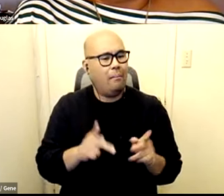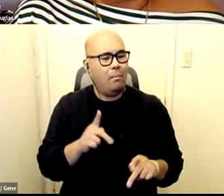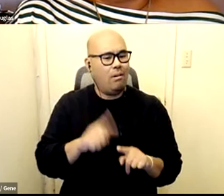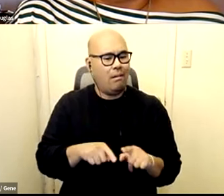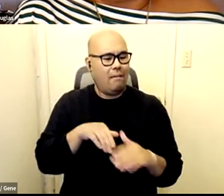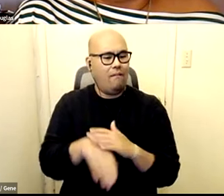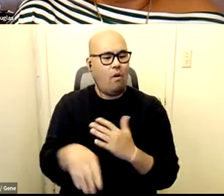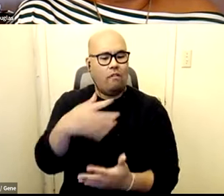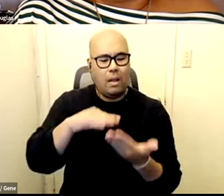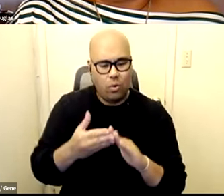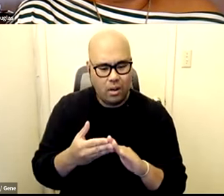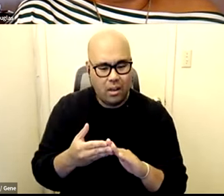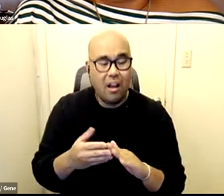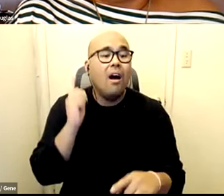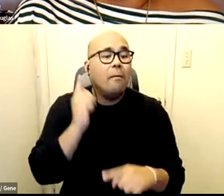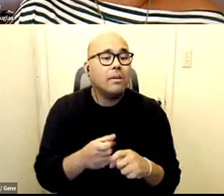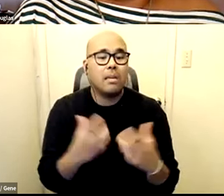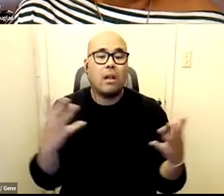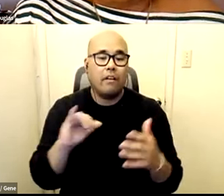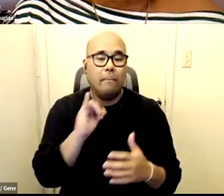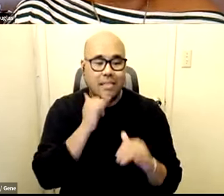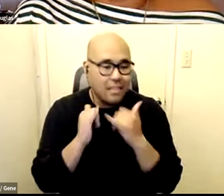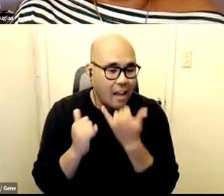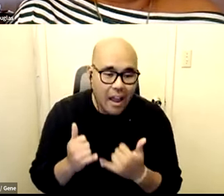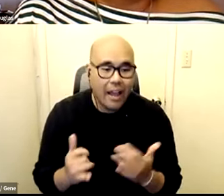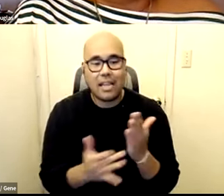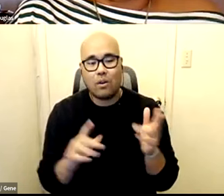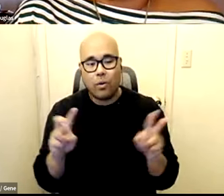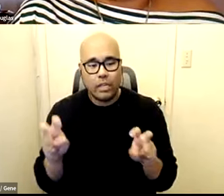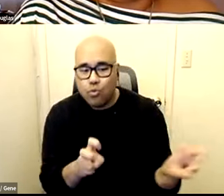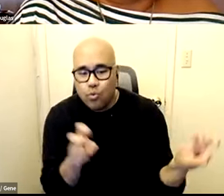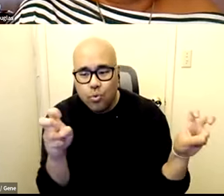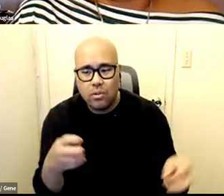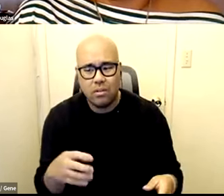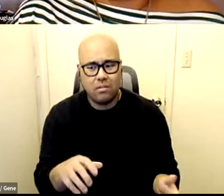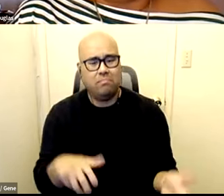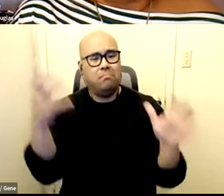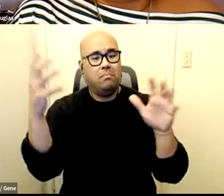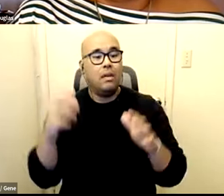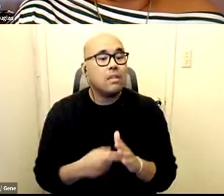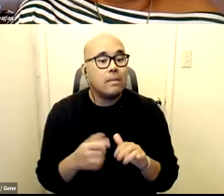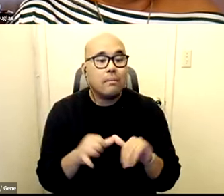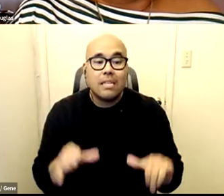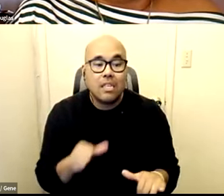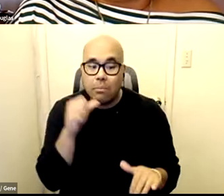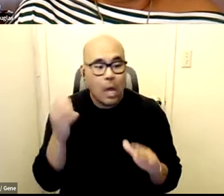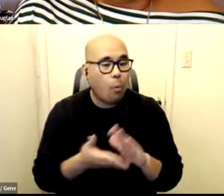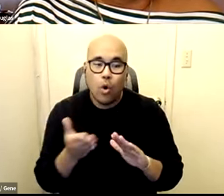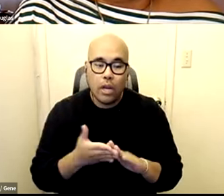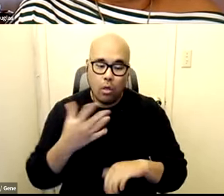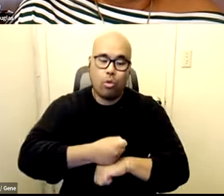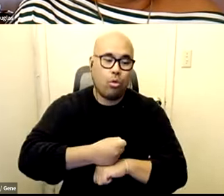and it also creates a ton of errors and overhead and just like technical problems for people where sometimes the systems aren't even working accurately